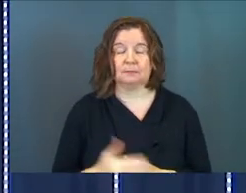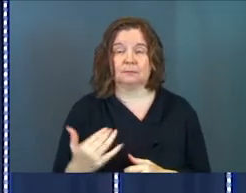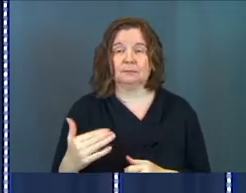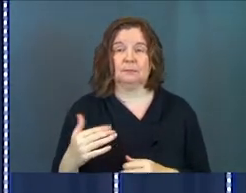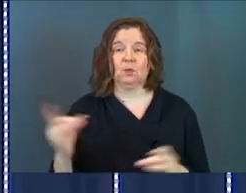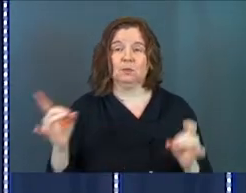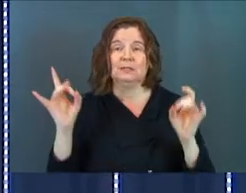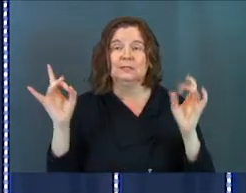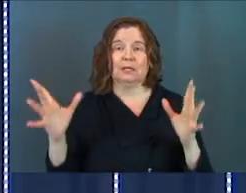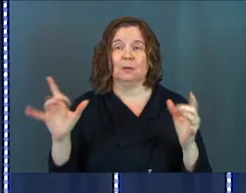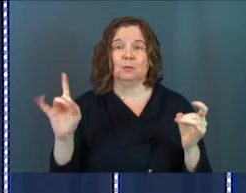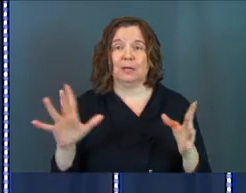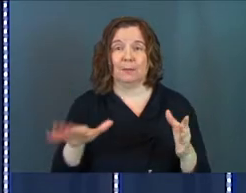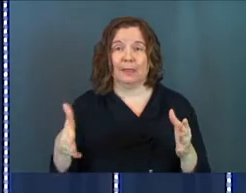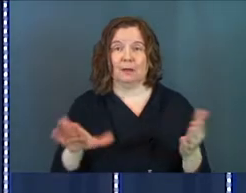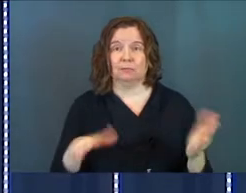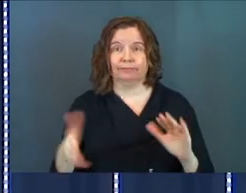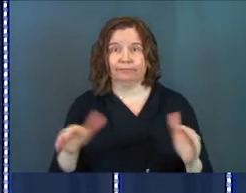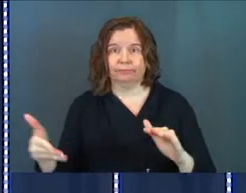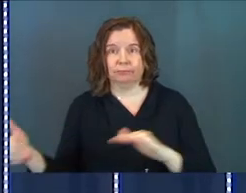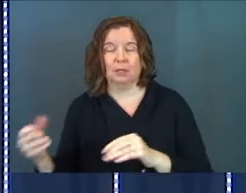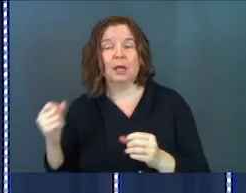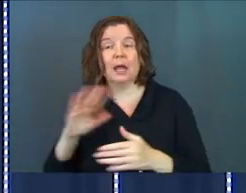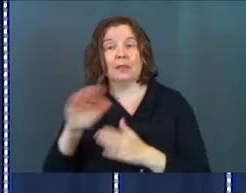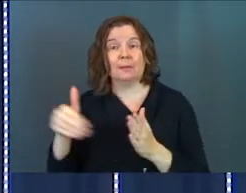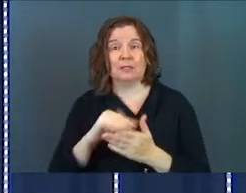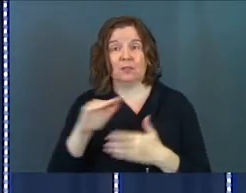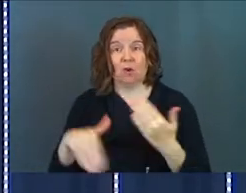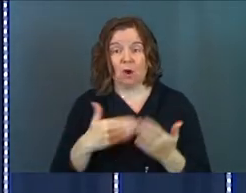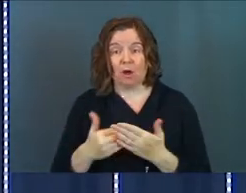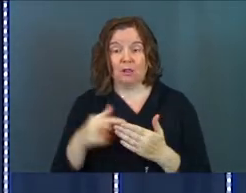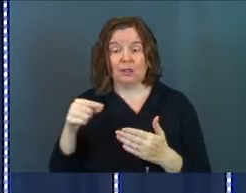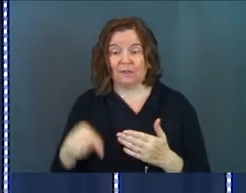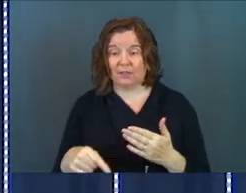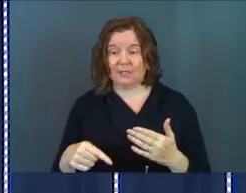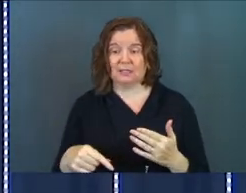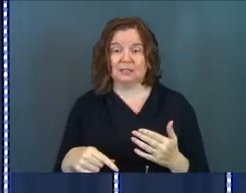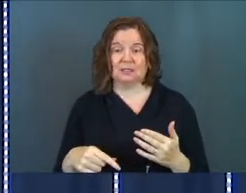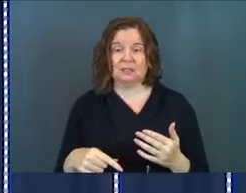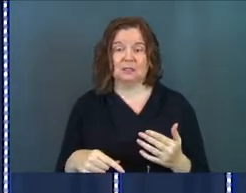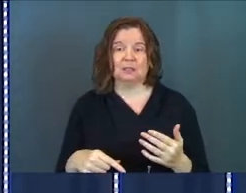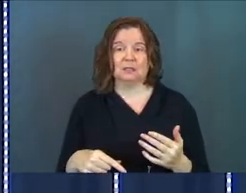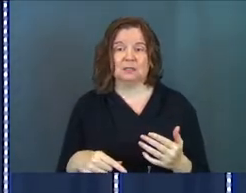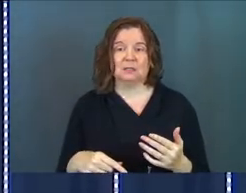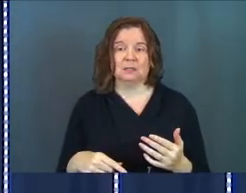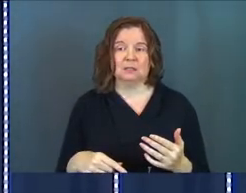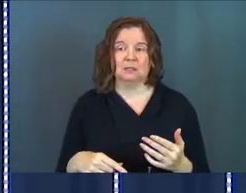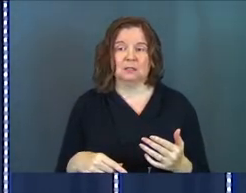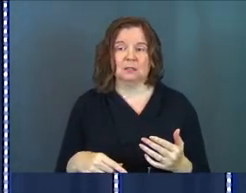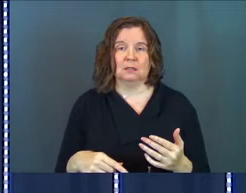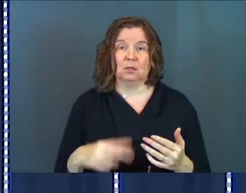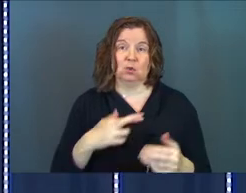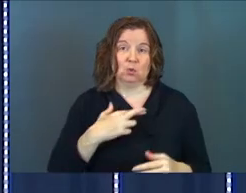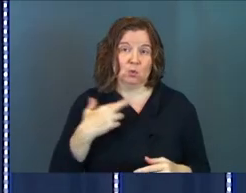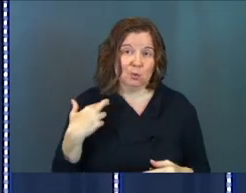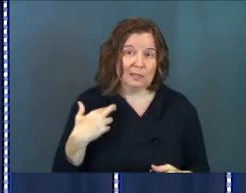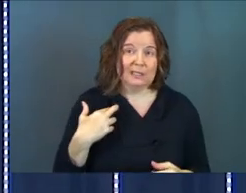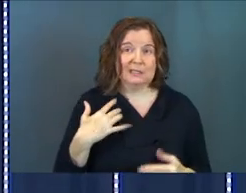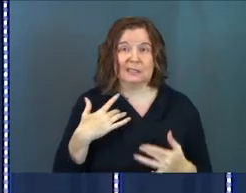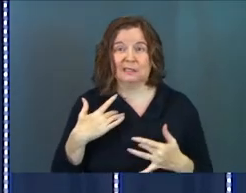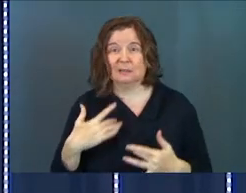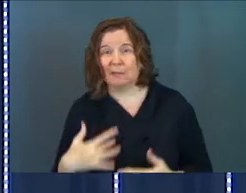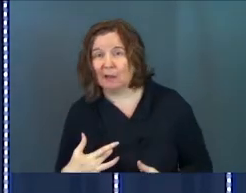just, it was a terrible, terrible thing. And in the midst of all of this, in the midst of all of this risk and